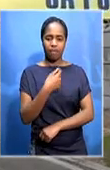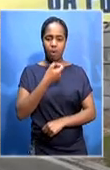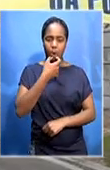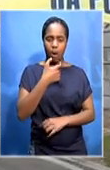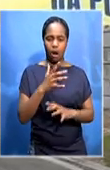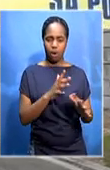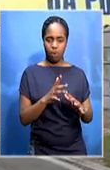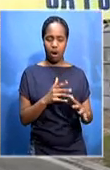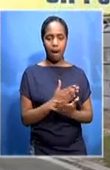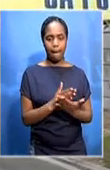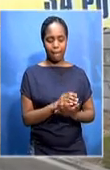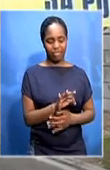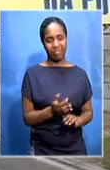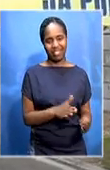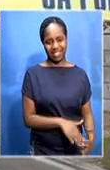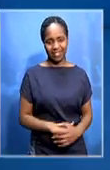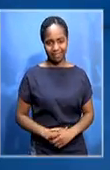Lumko Chumlongo, SABC News, Cape Town.